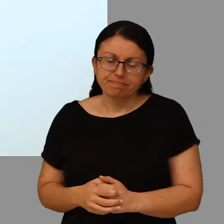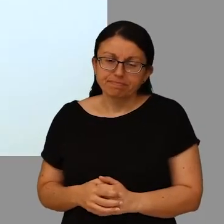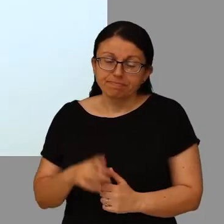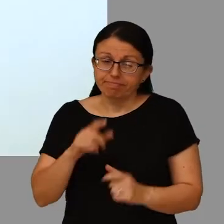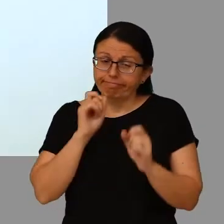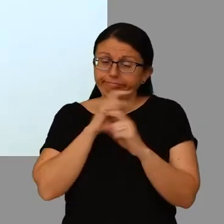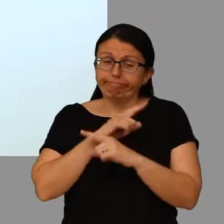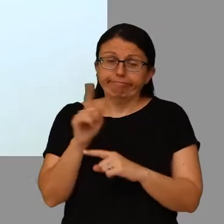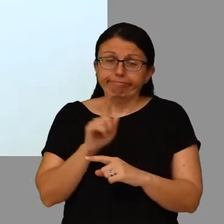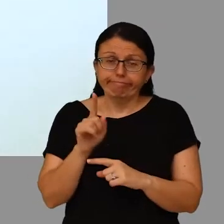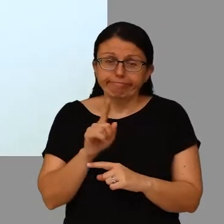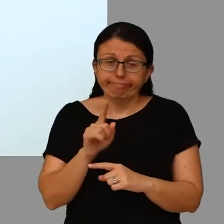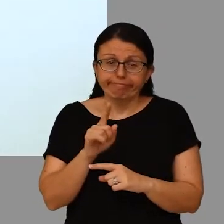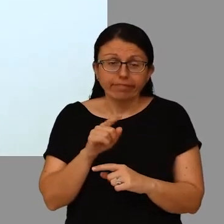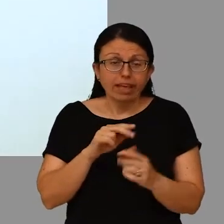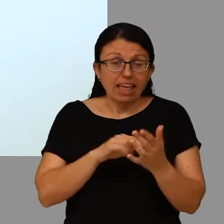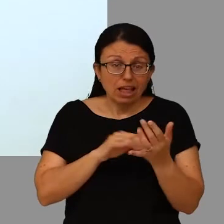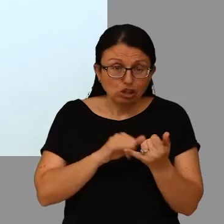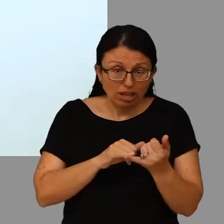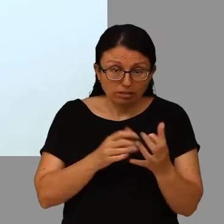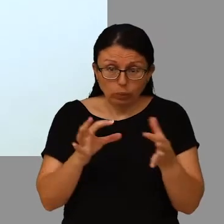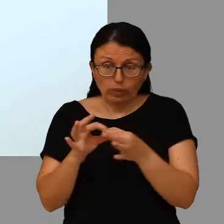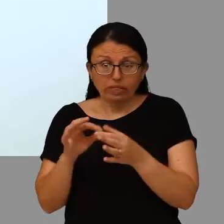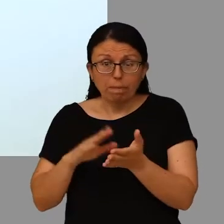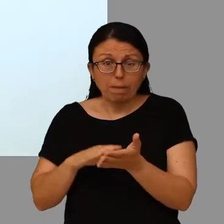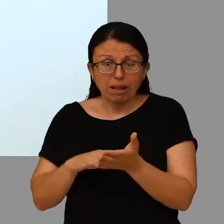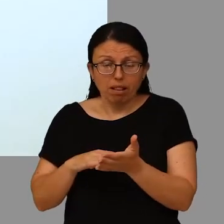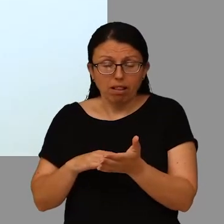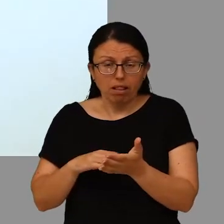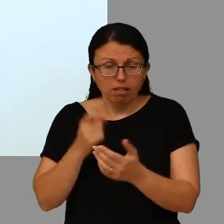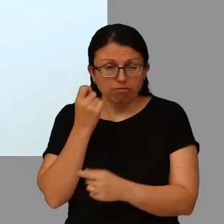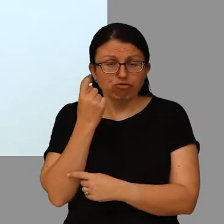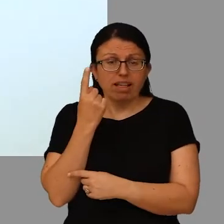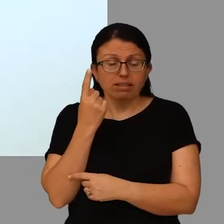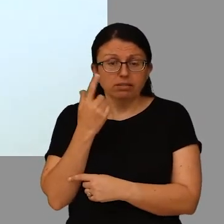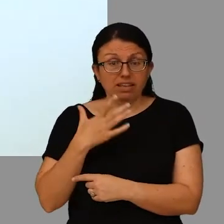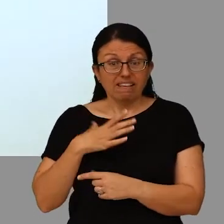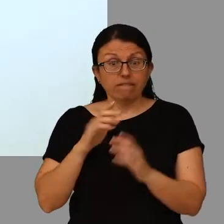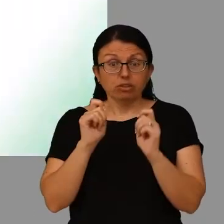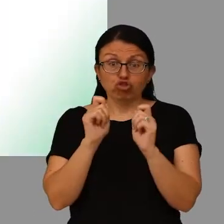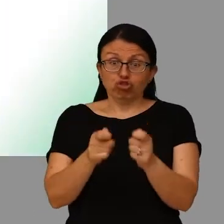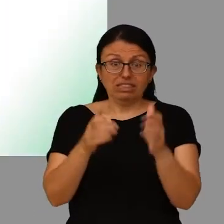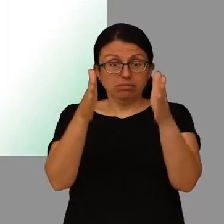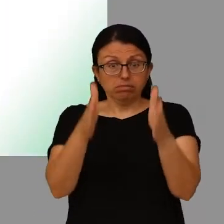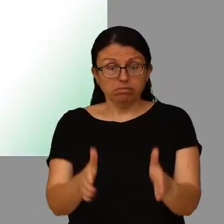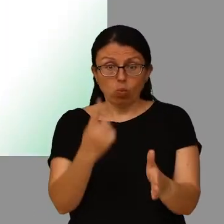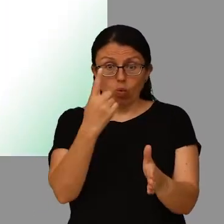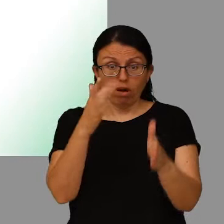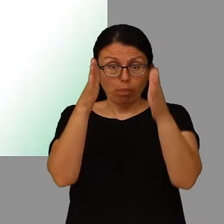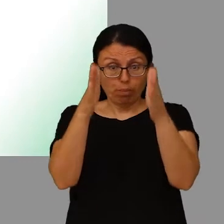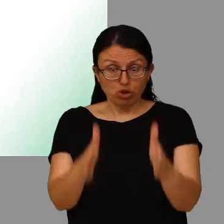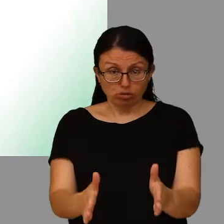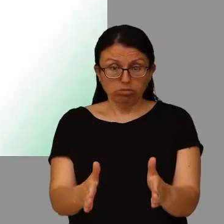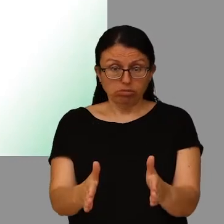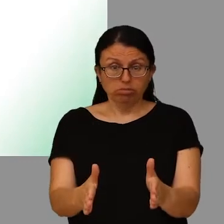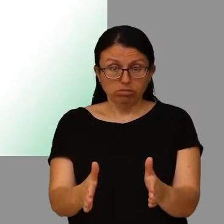Funnily enough the NHS along with Macmillan have come to the conclusion that if we treat you as a whole person which involves not just the medical side